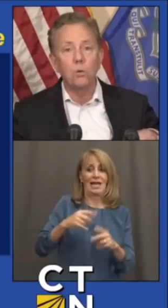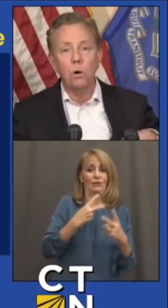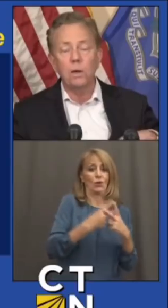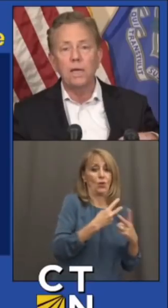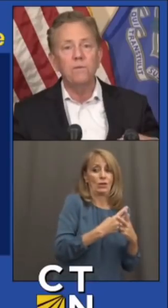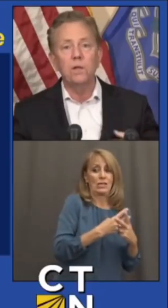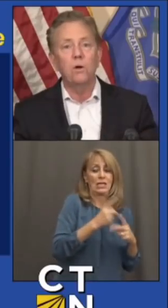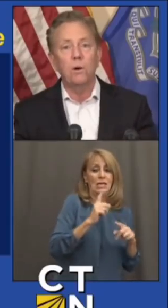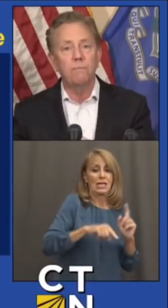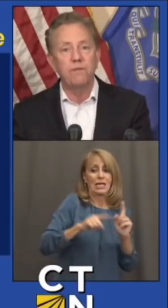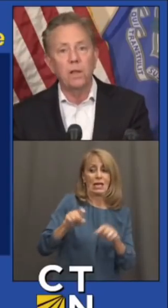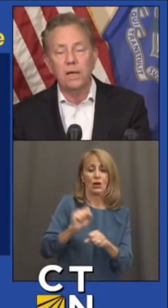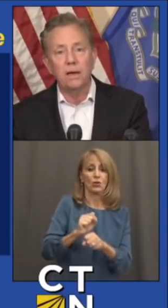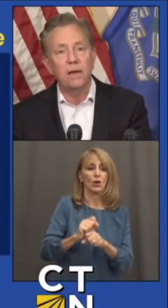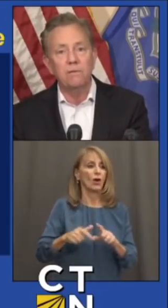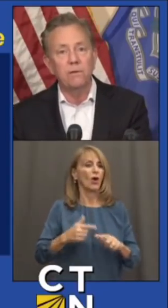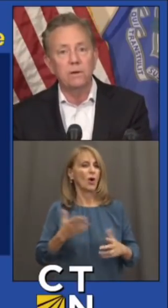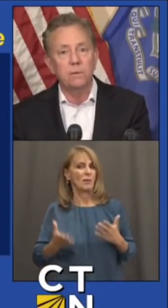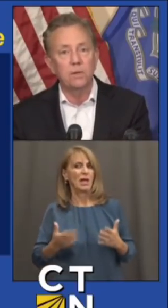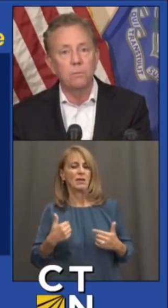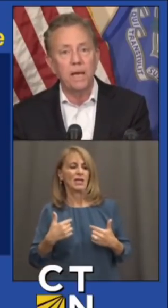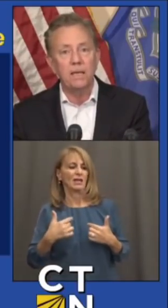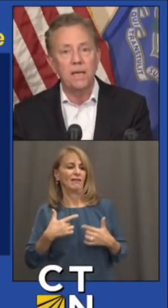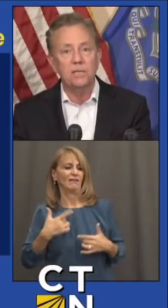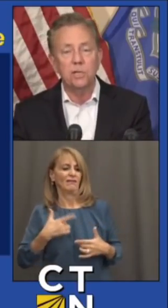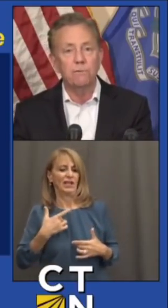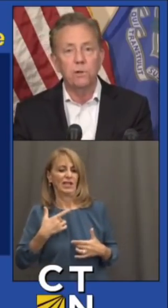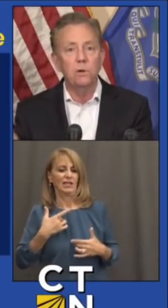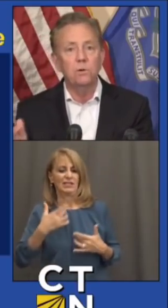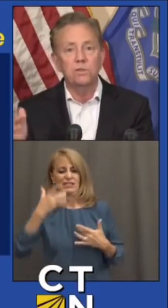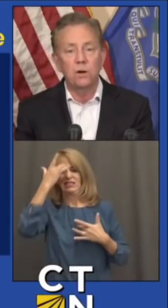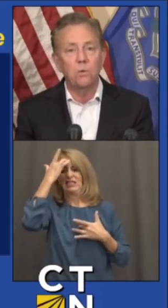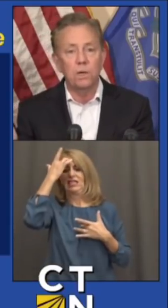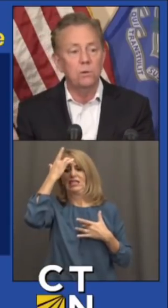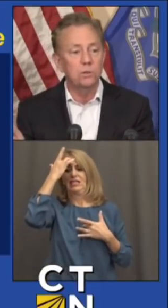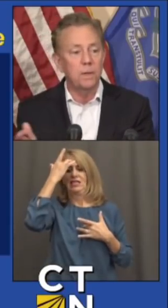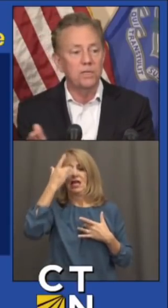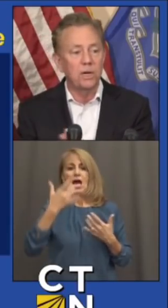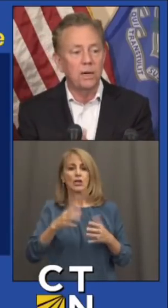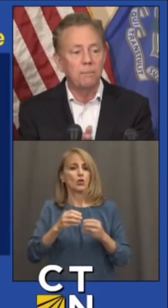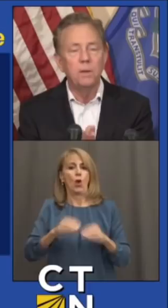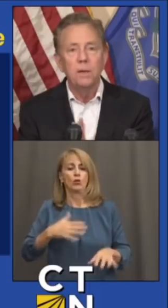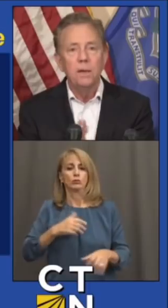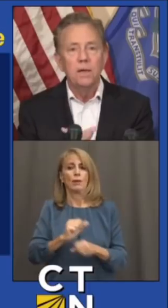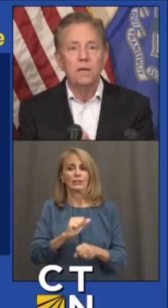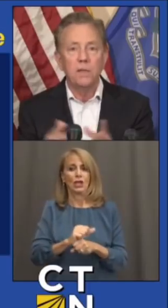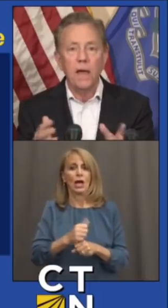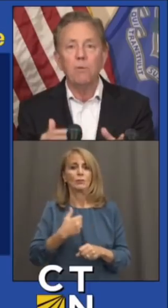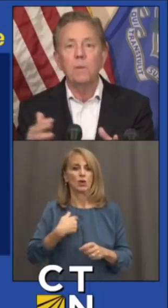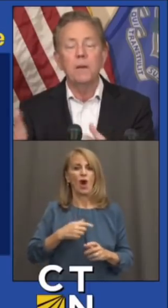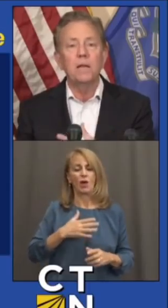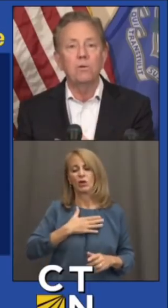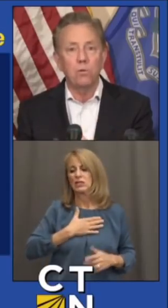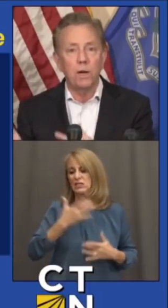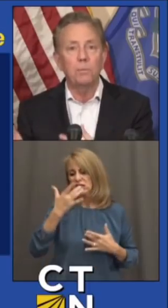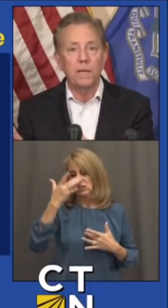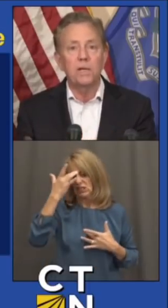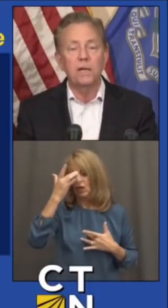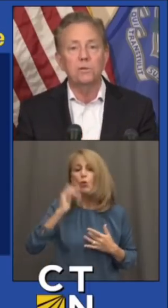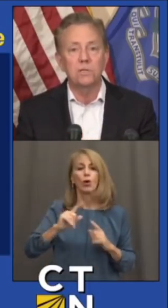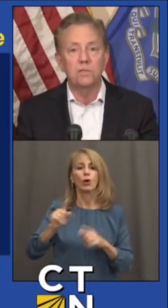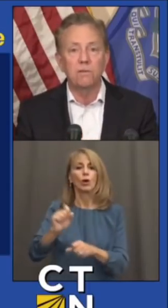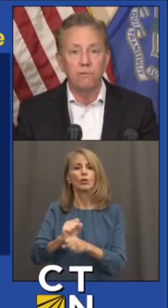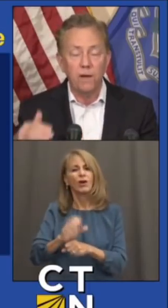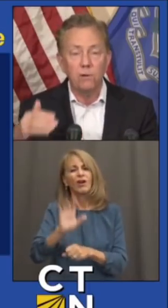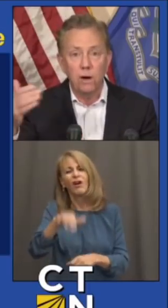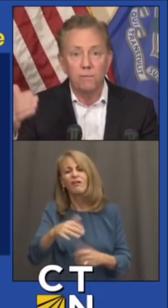I'm going to go to work even though I feel like I have a bad case of the flu because I don't want to lose my job. You know, that would have been incredibly